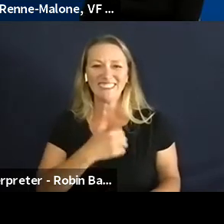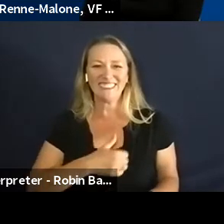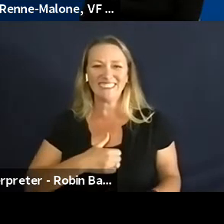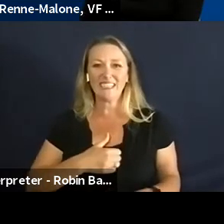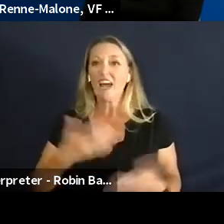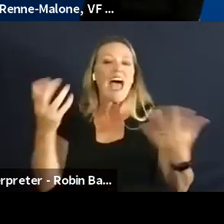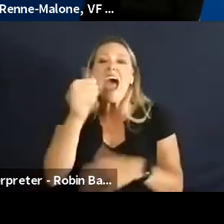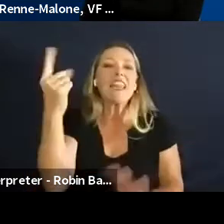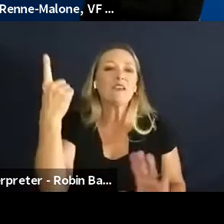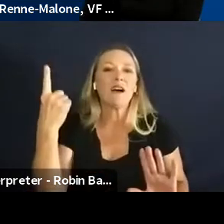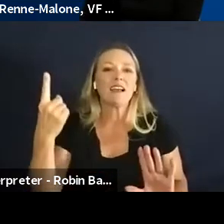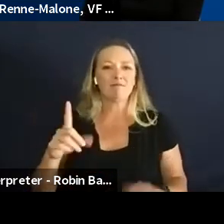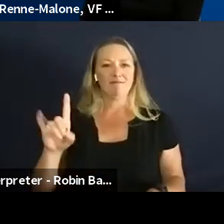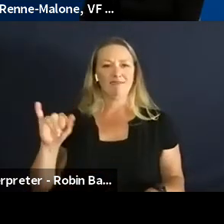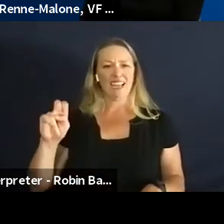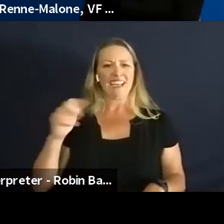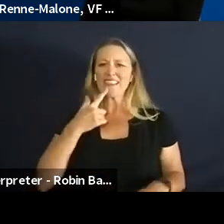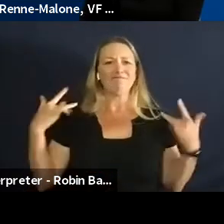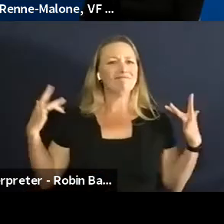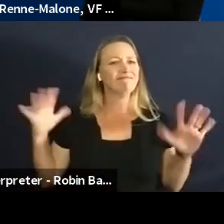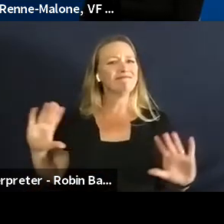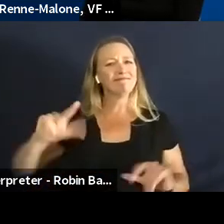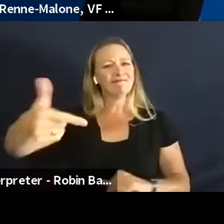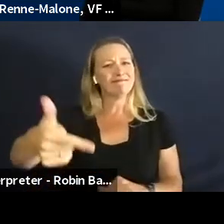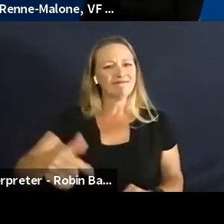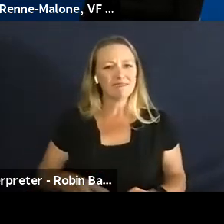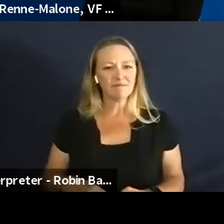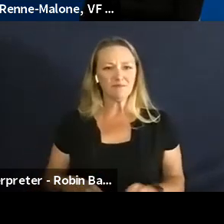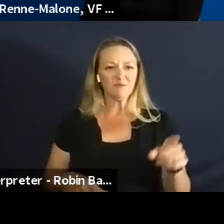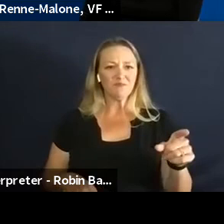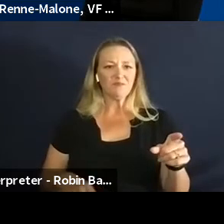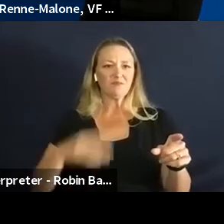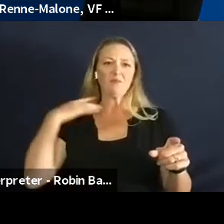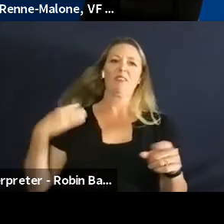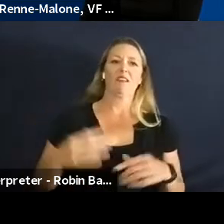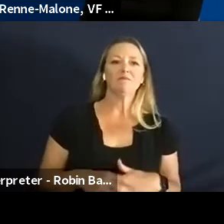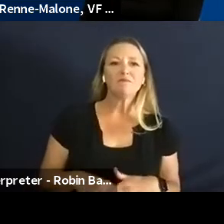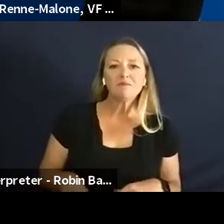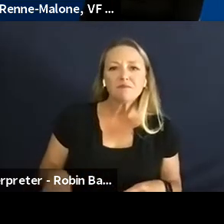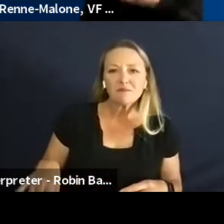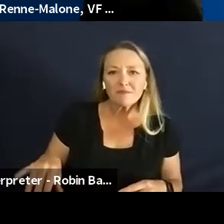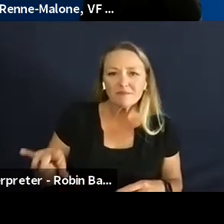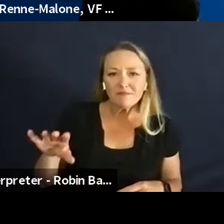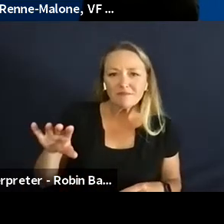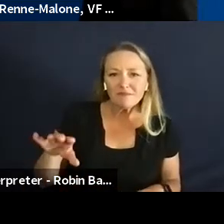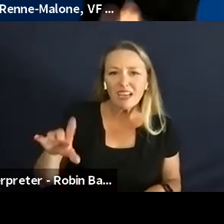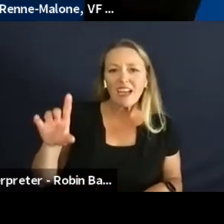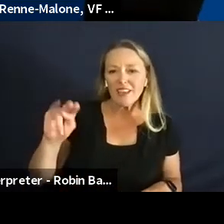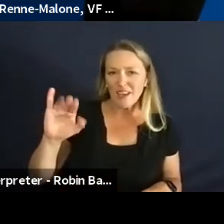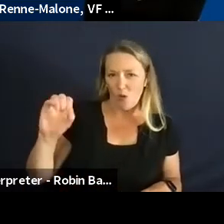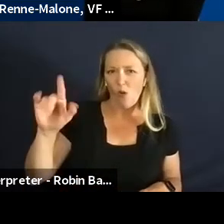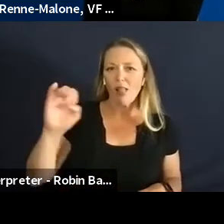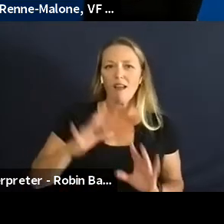Yeah let somebody else start. I'll start. mean to me it means it is